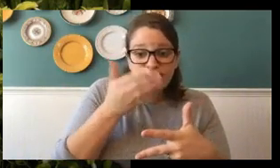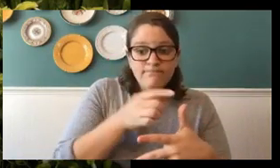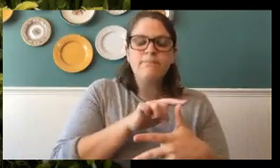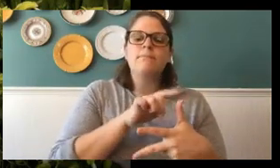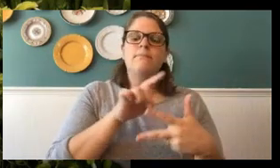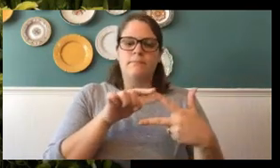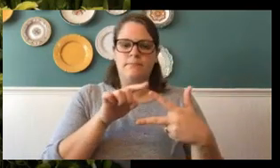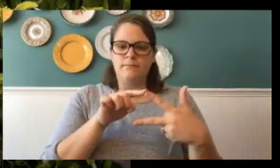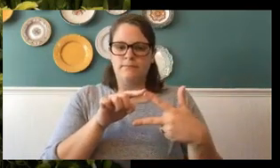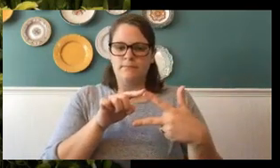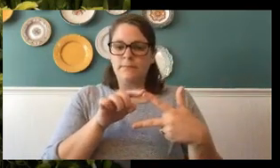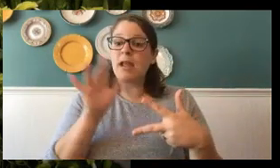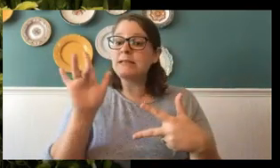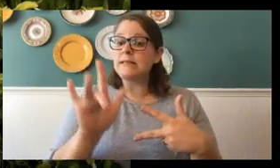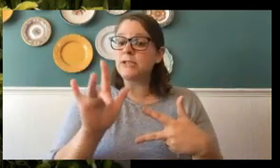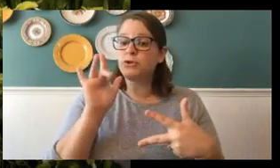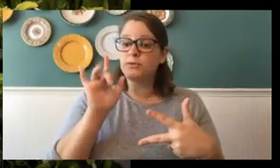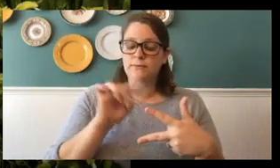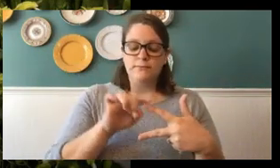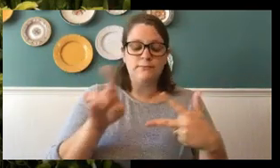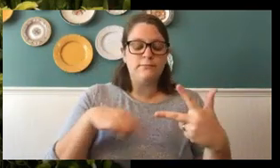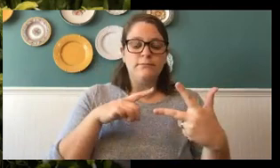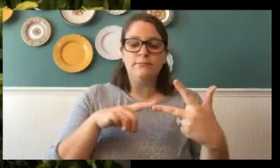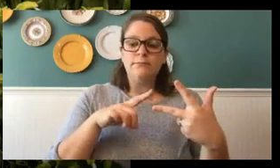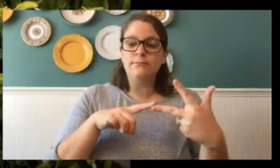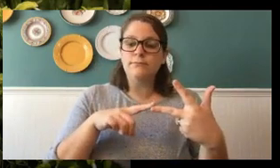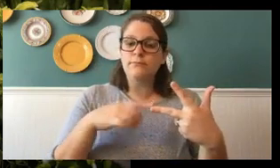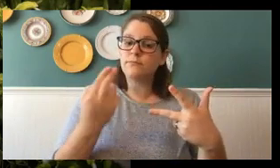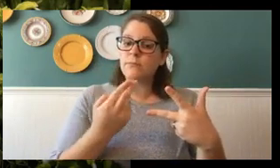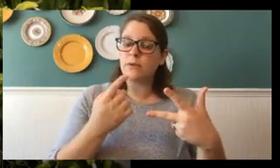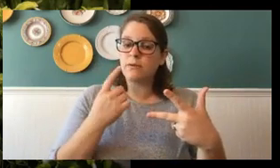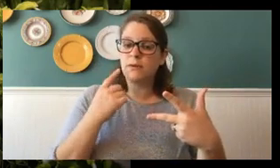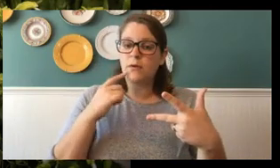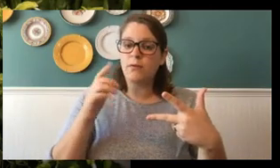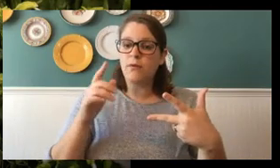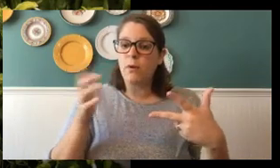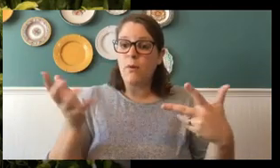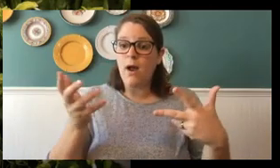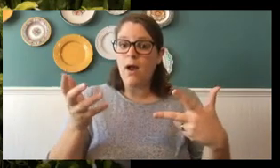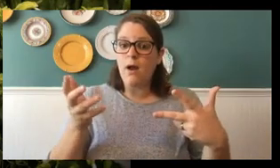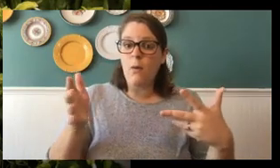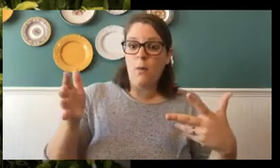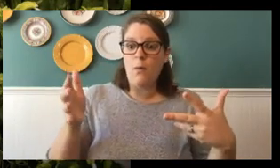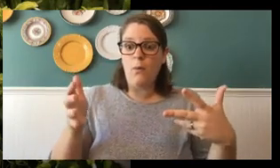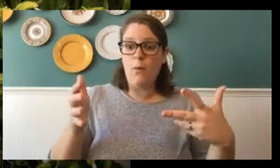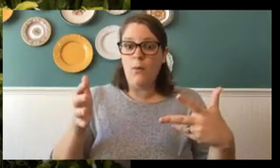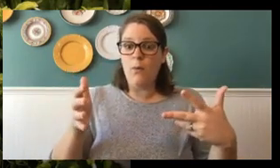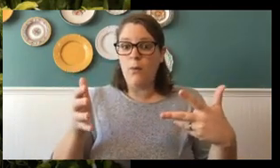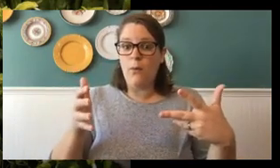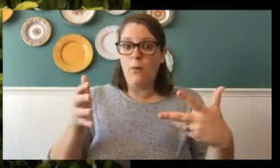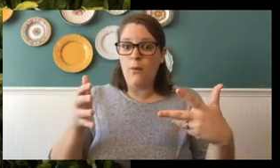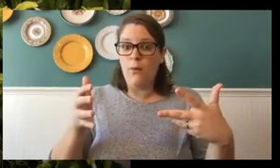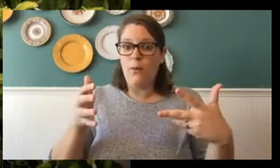They use their antennas for touching. And they use their antennas for, whoa, whoa,